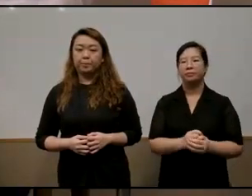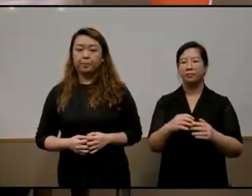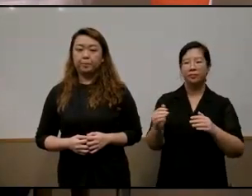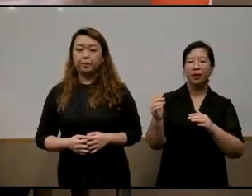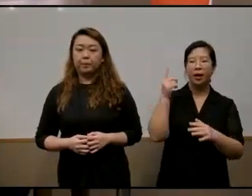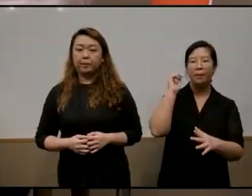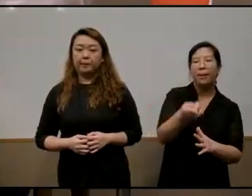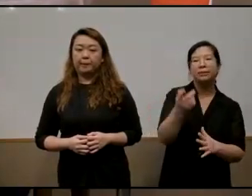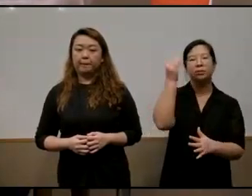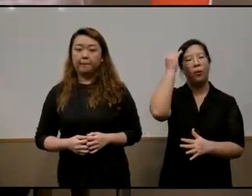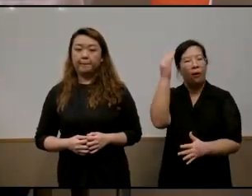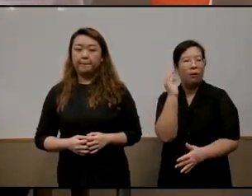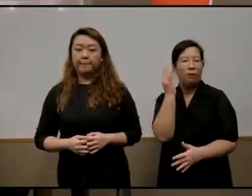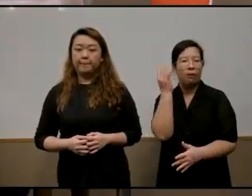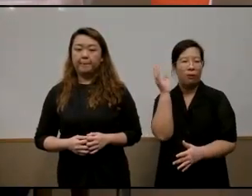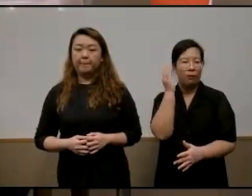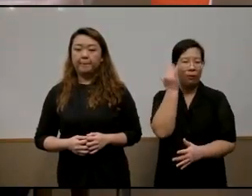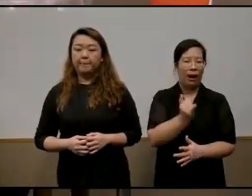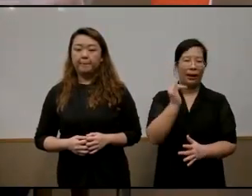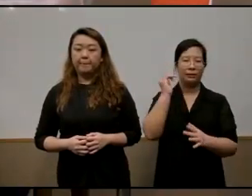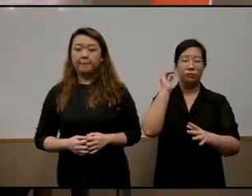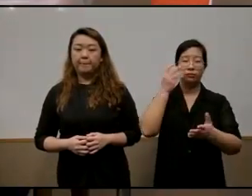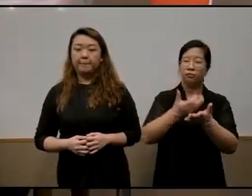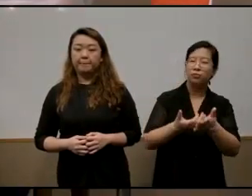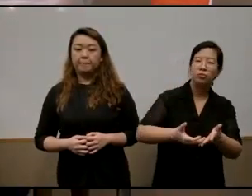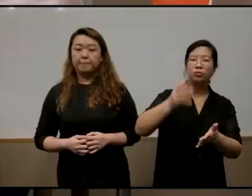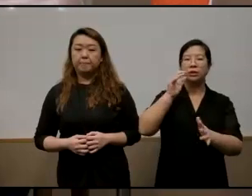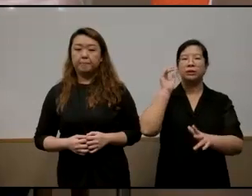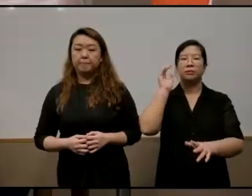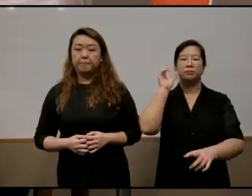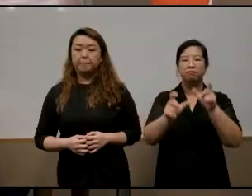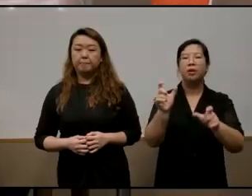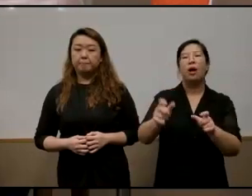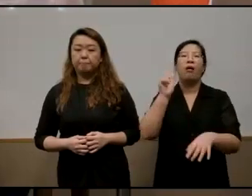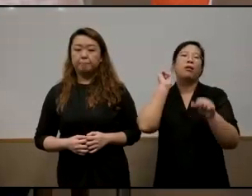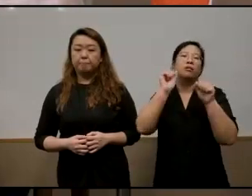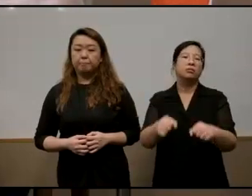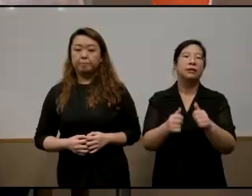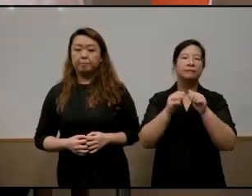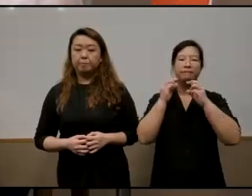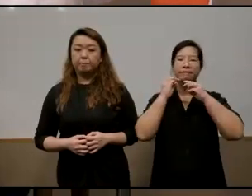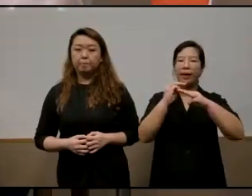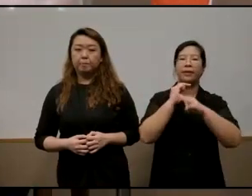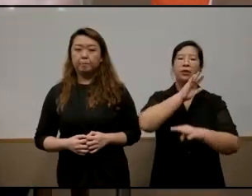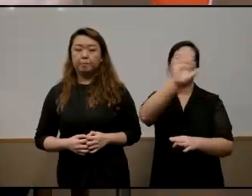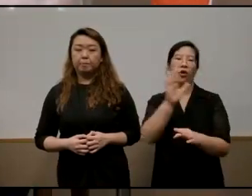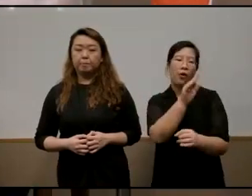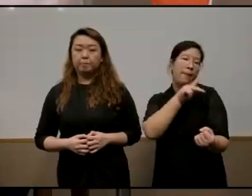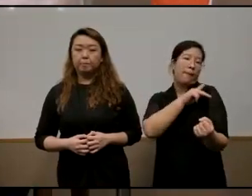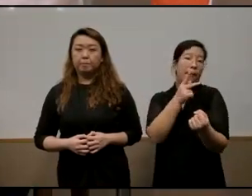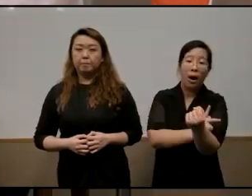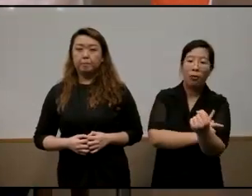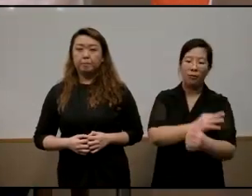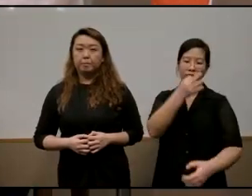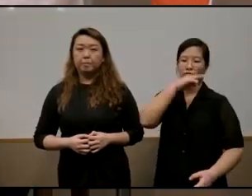find out why people who are rich are able to maintain their power and privilege and continue to reproduce that